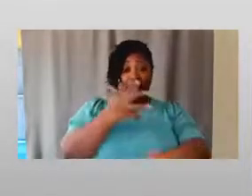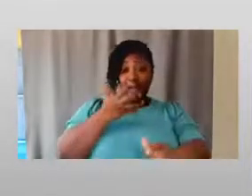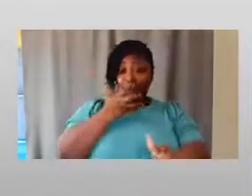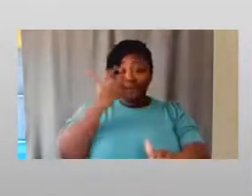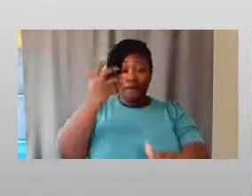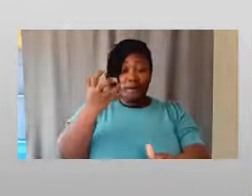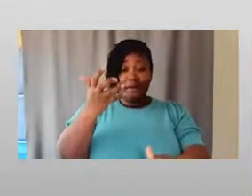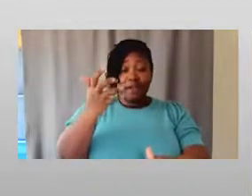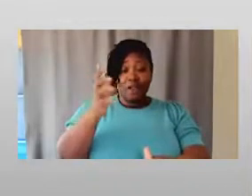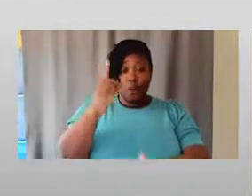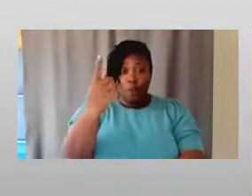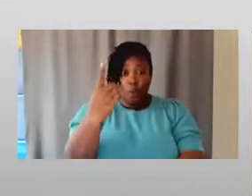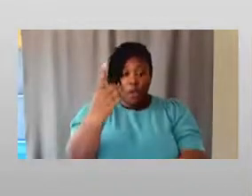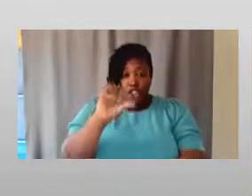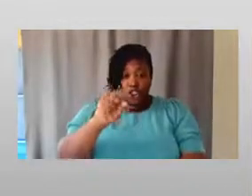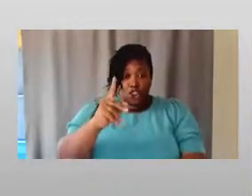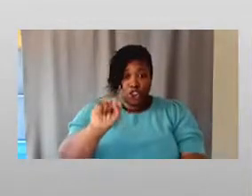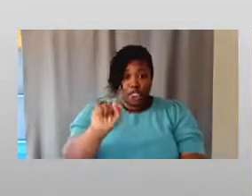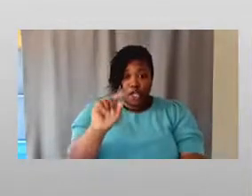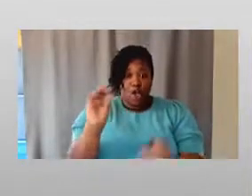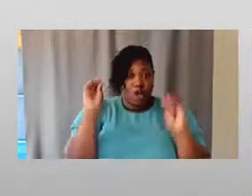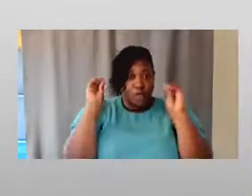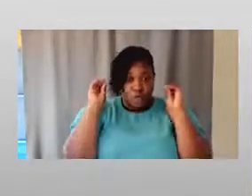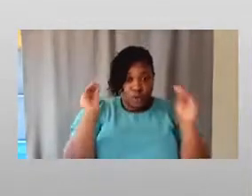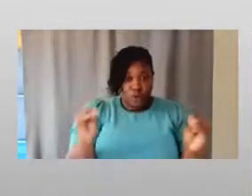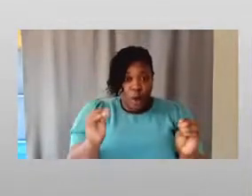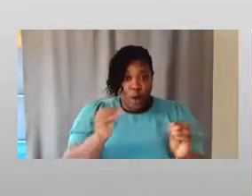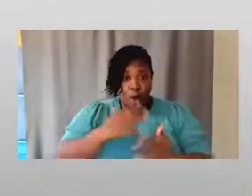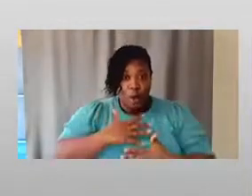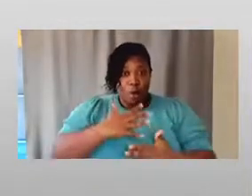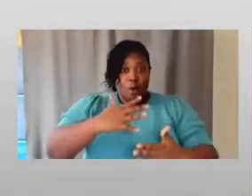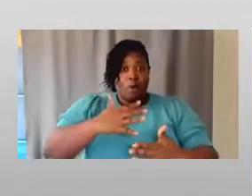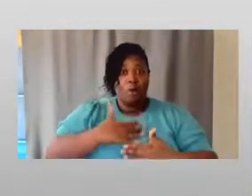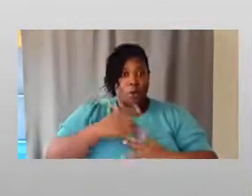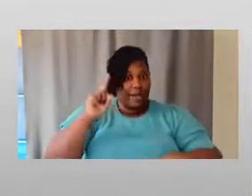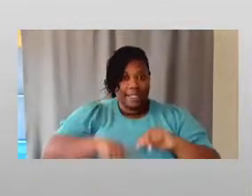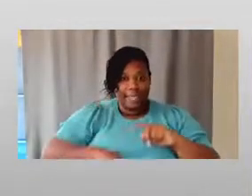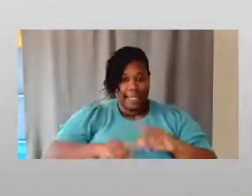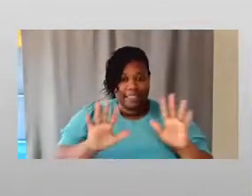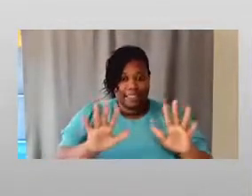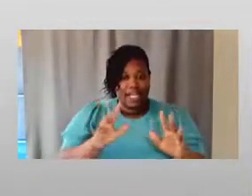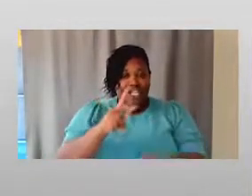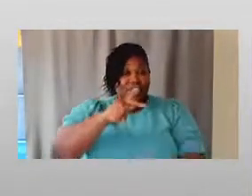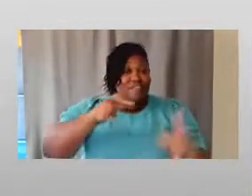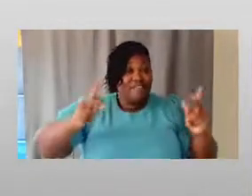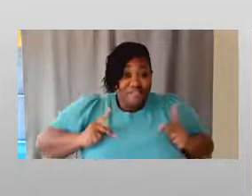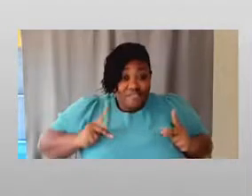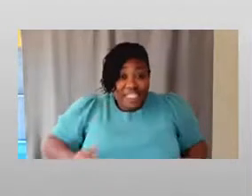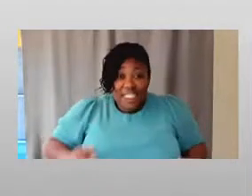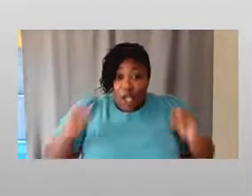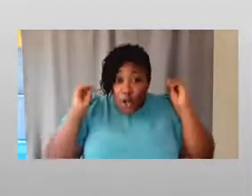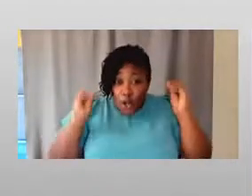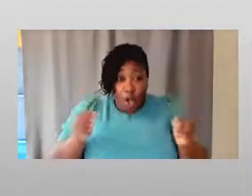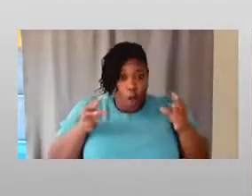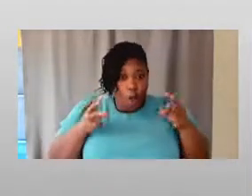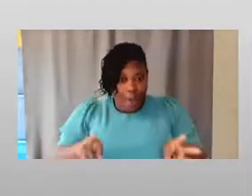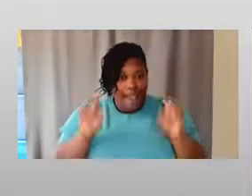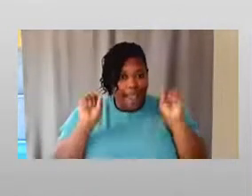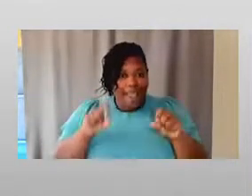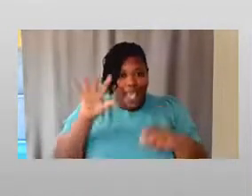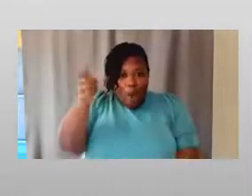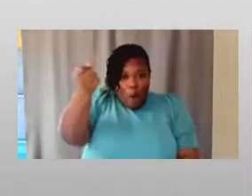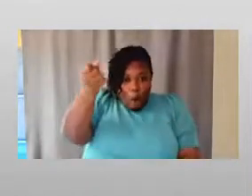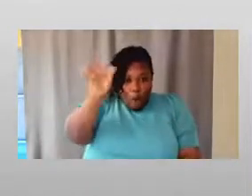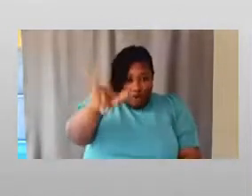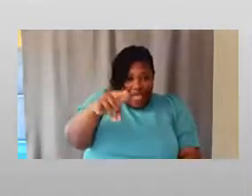of music with no breath marks. just tied that one note. So there's physically no way I can hold one note for five minutes without